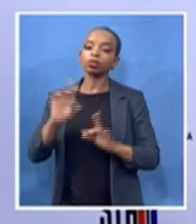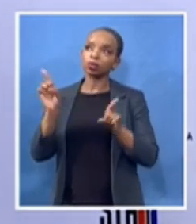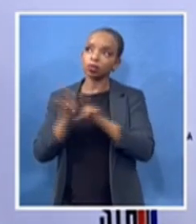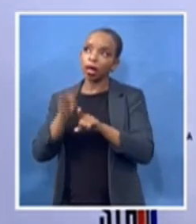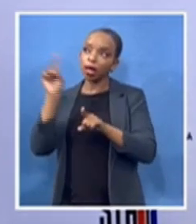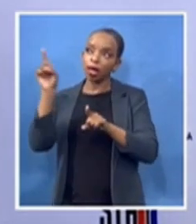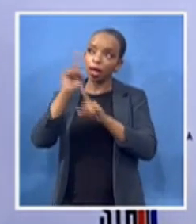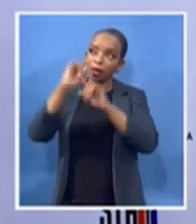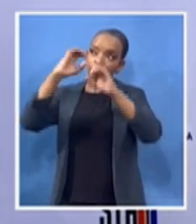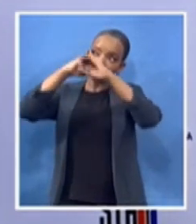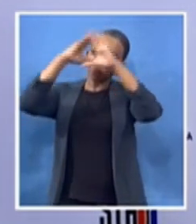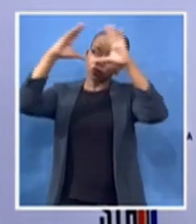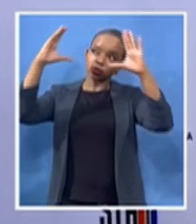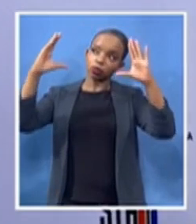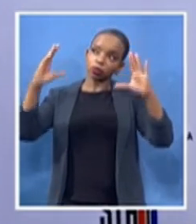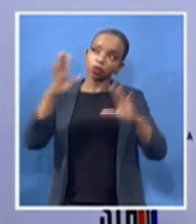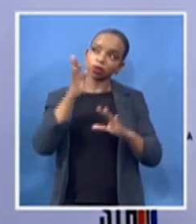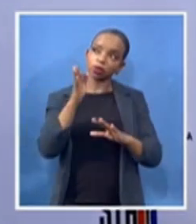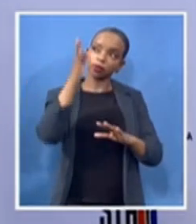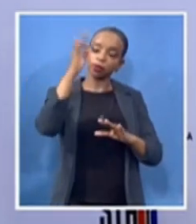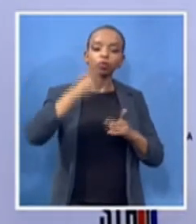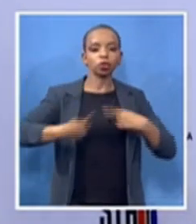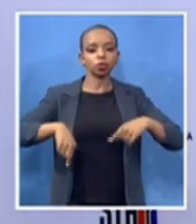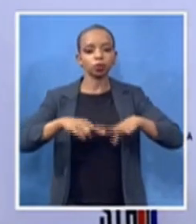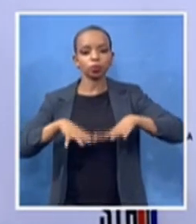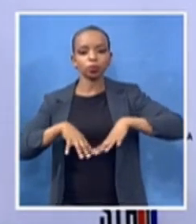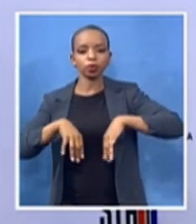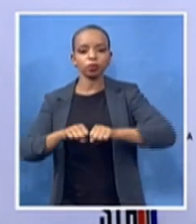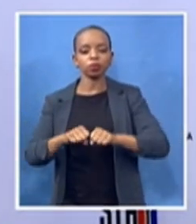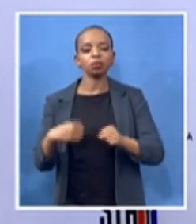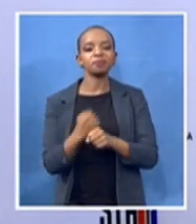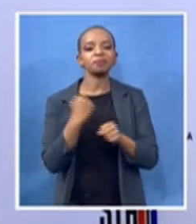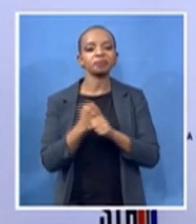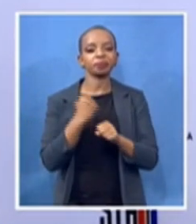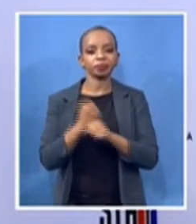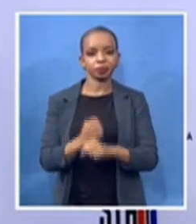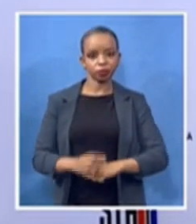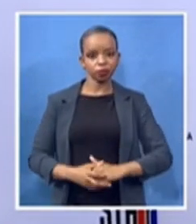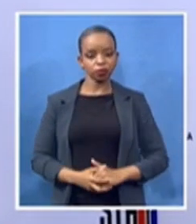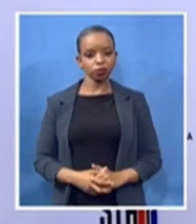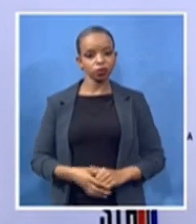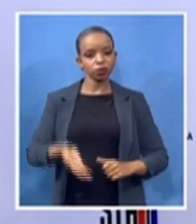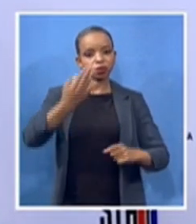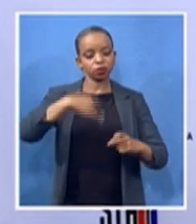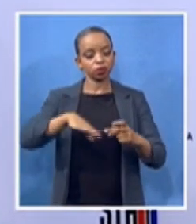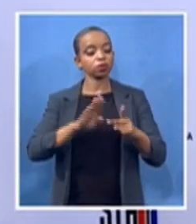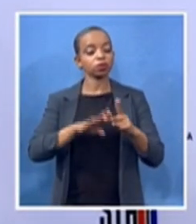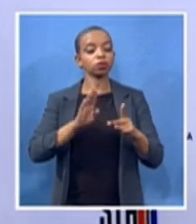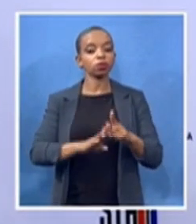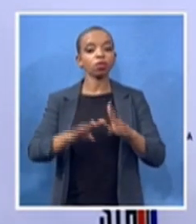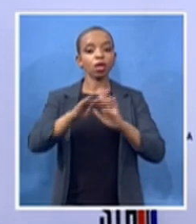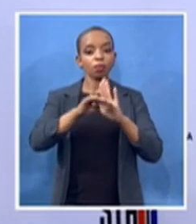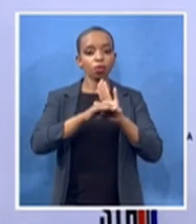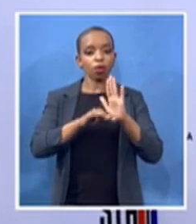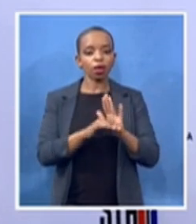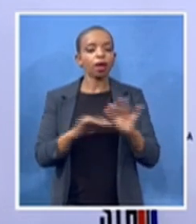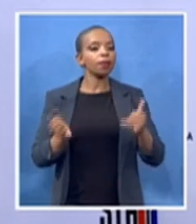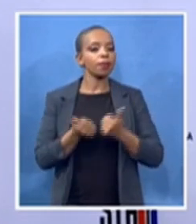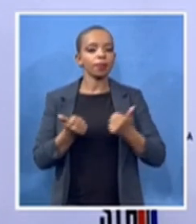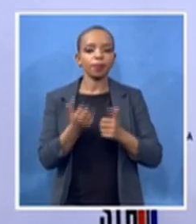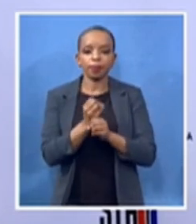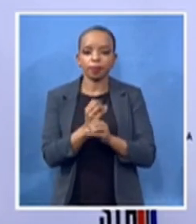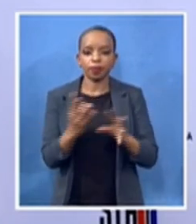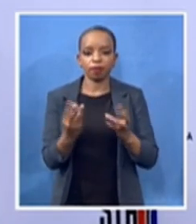having a bring her up program which has been running for a few years now in february that's when it's anticipated to take